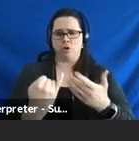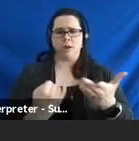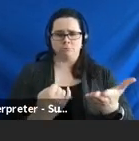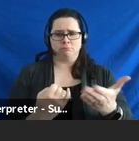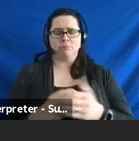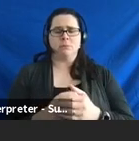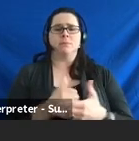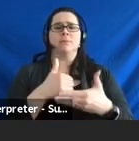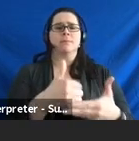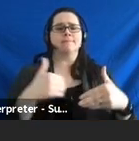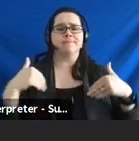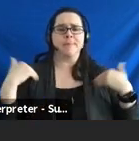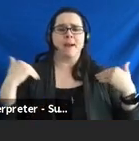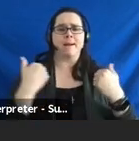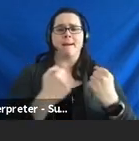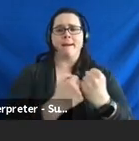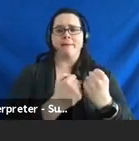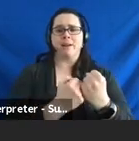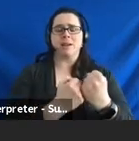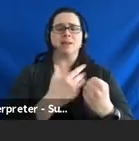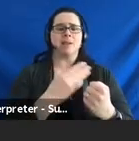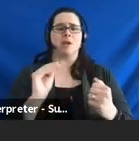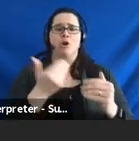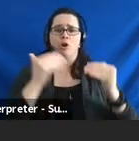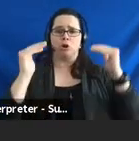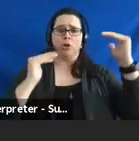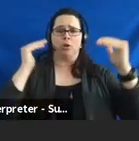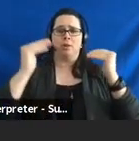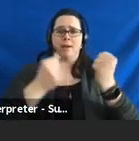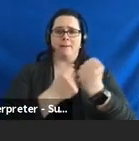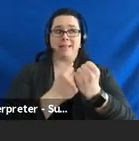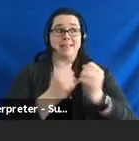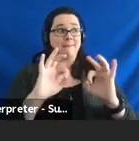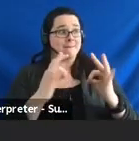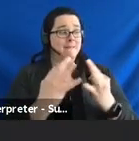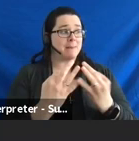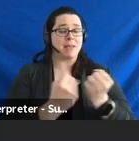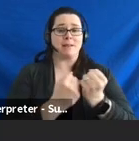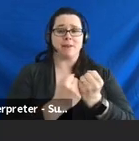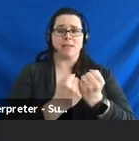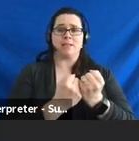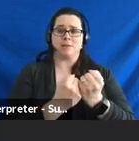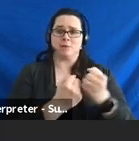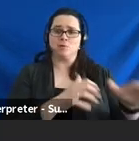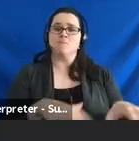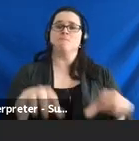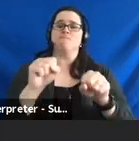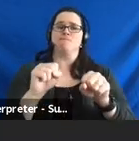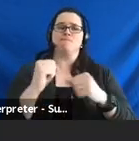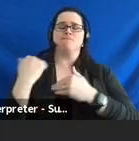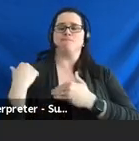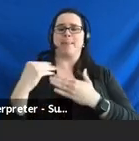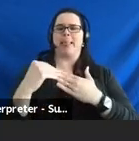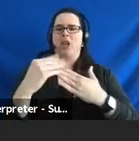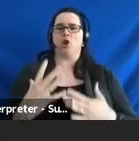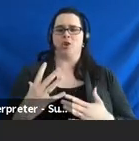our young advocates and our adult advocates and our family advocates to take on leadership roles. So, just